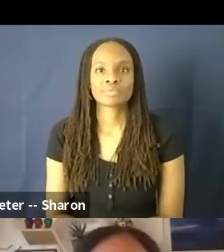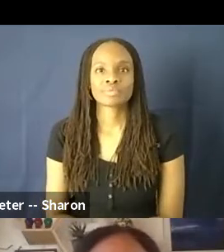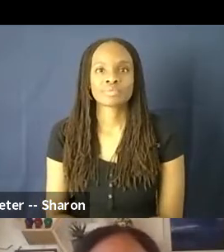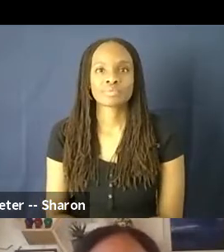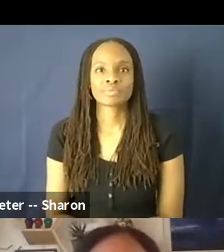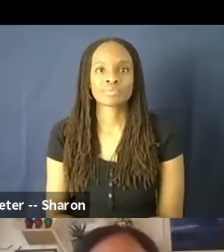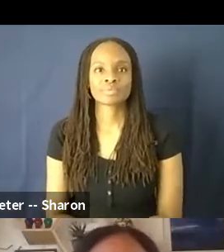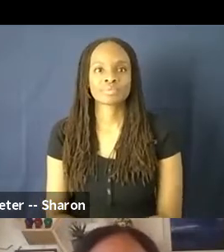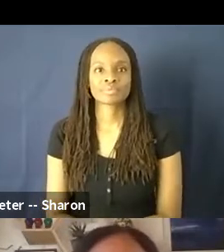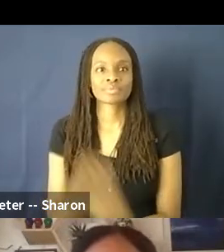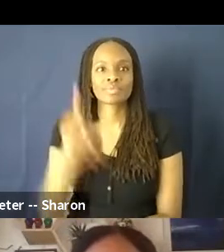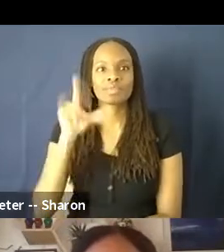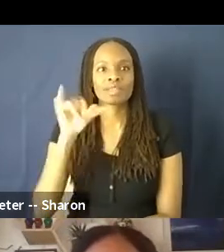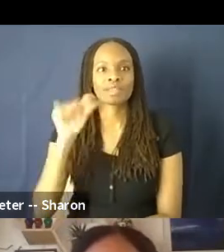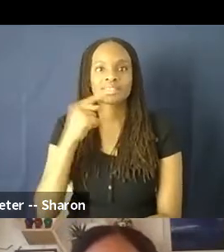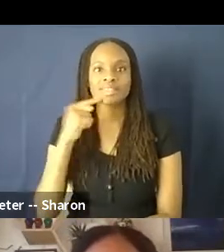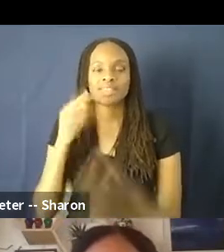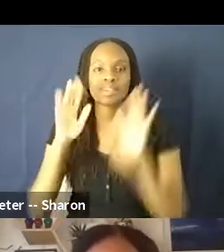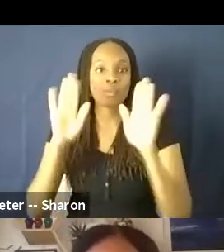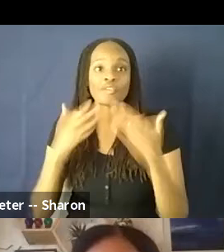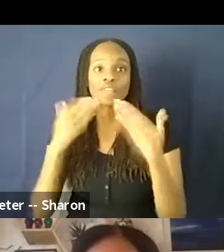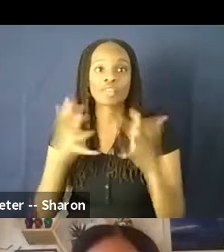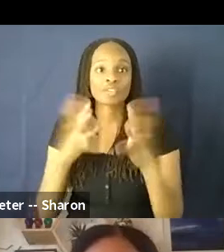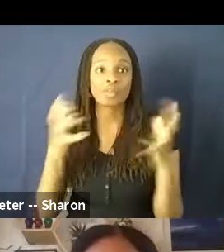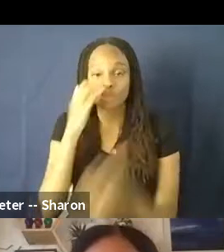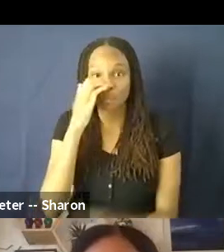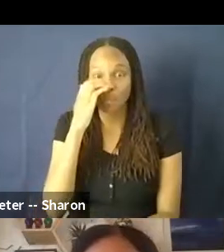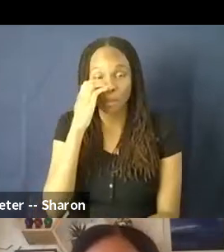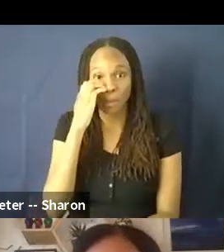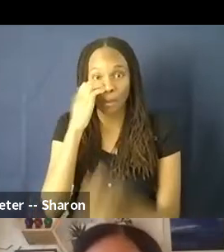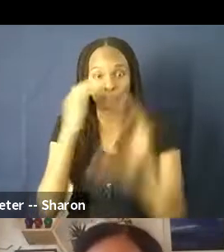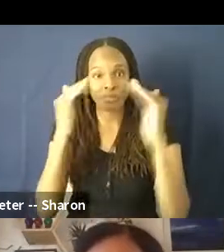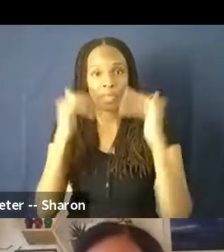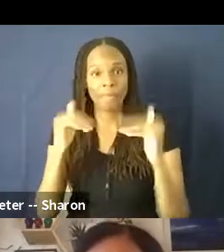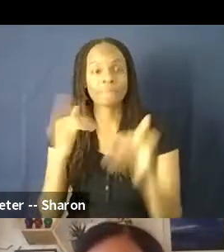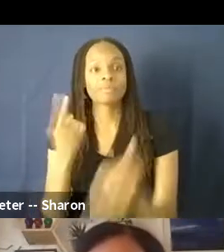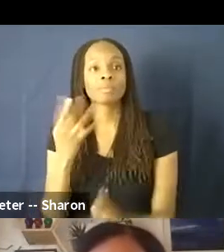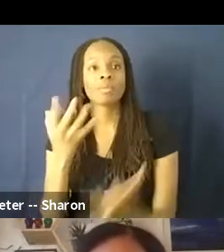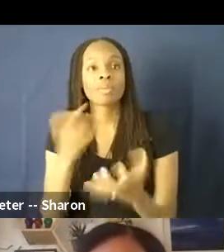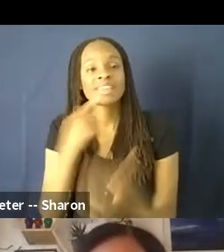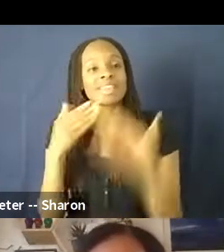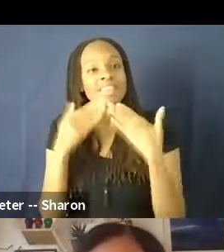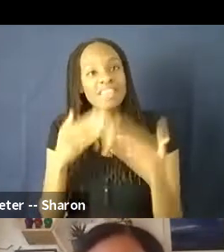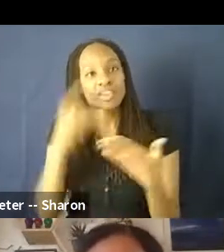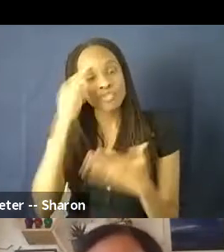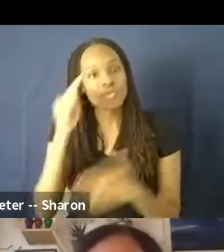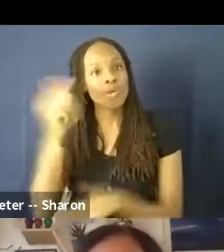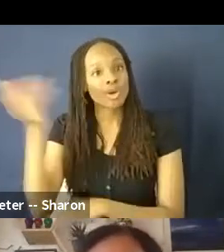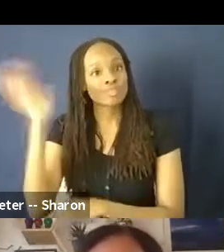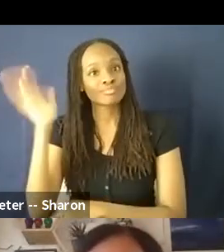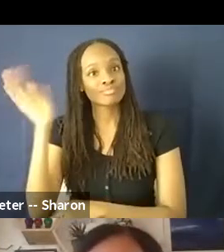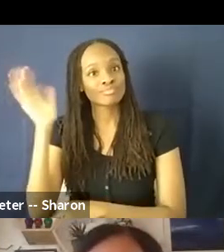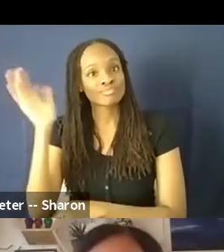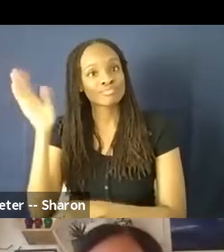Wonderful. Thank you so much. Moving on. Hermione wants to just say thank you for presenting this informative